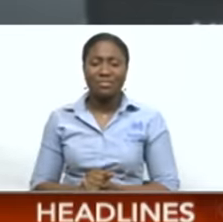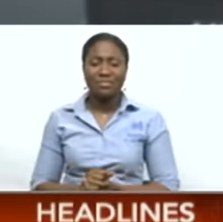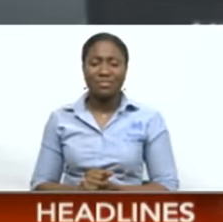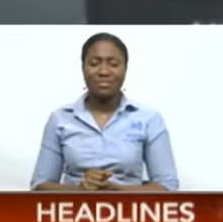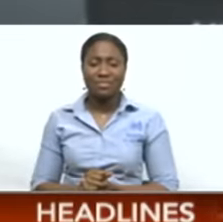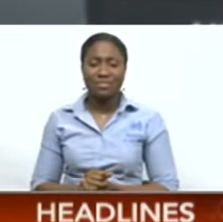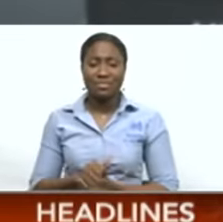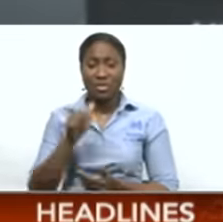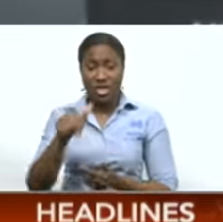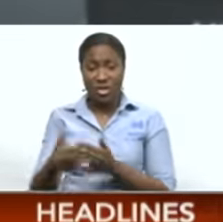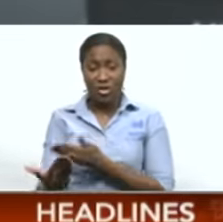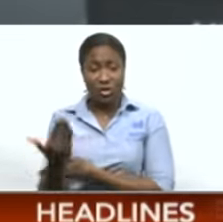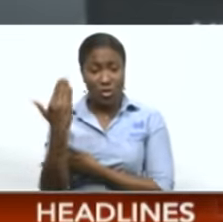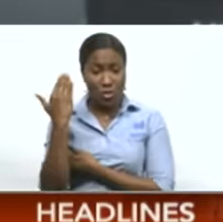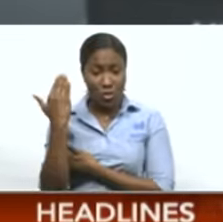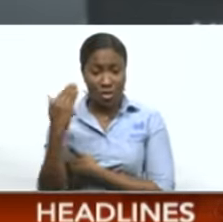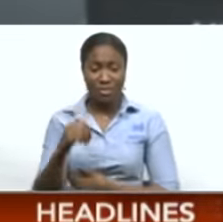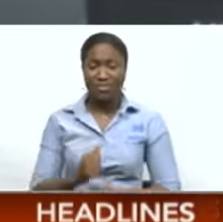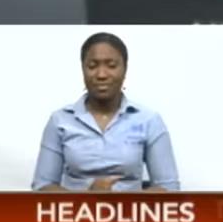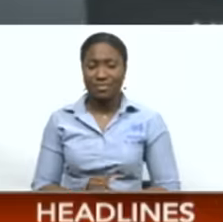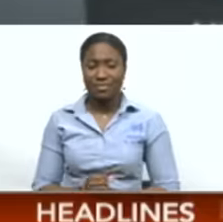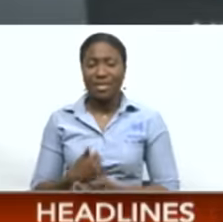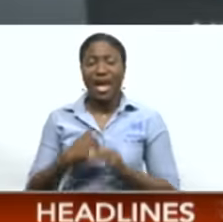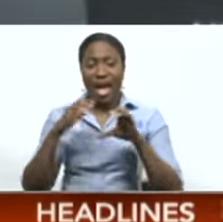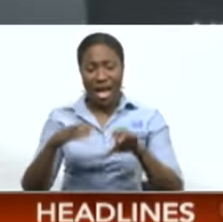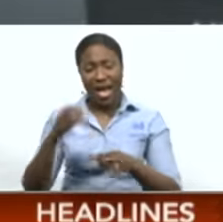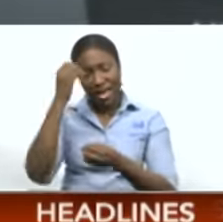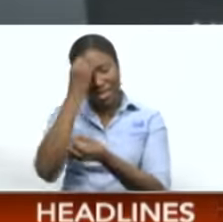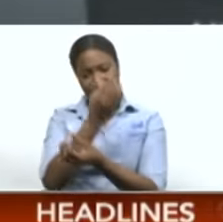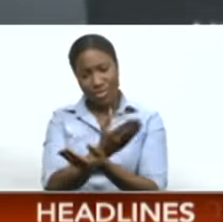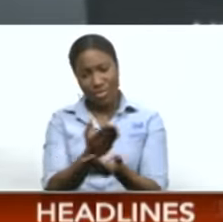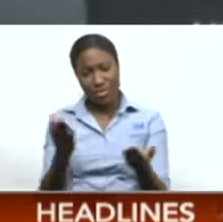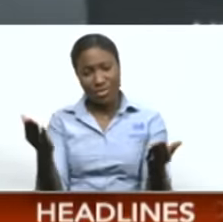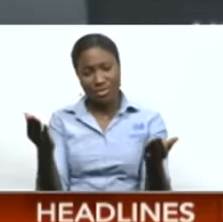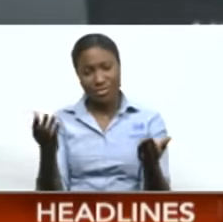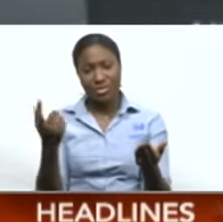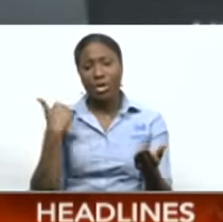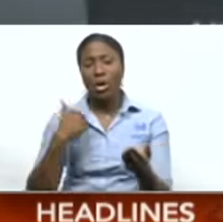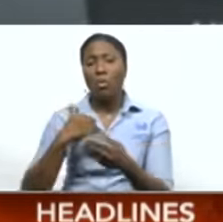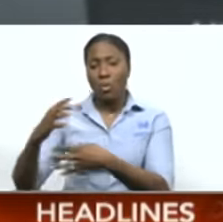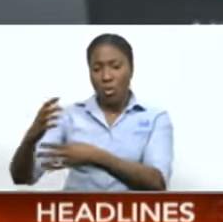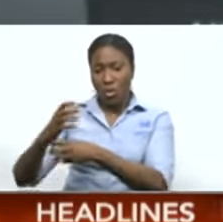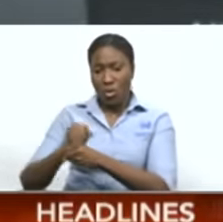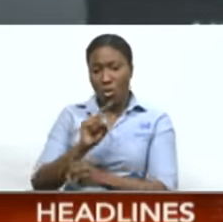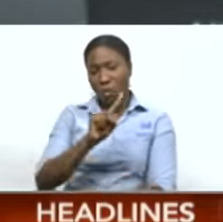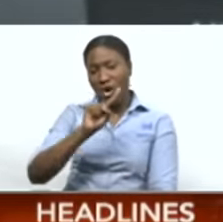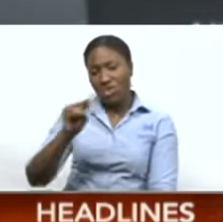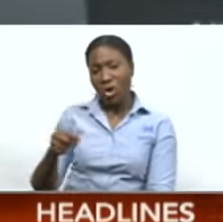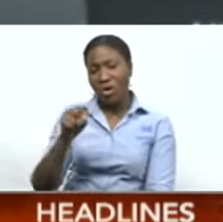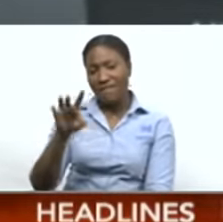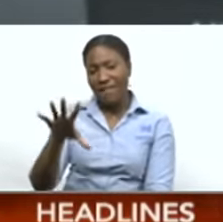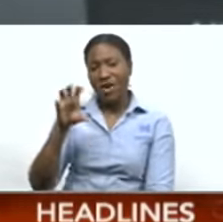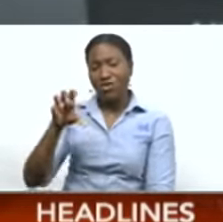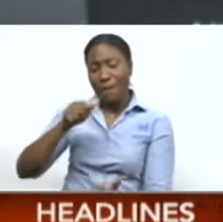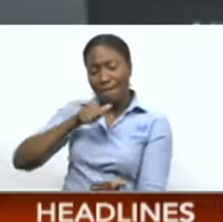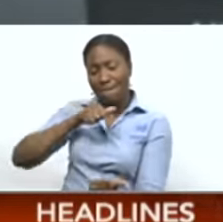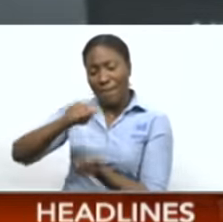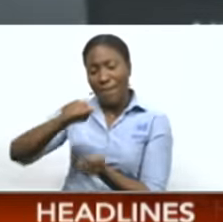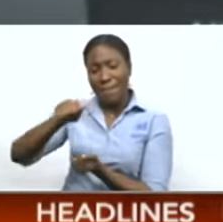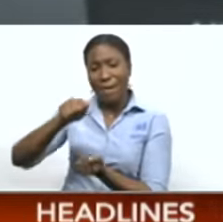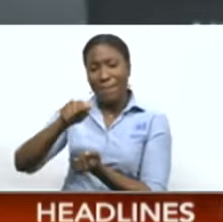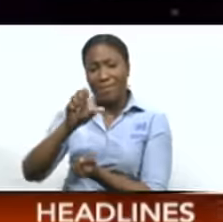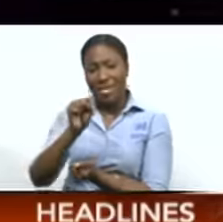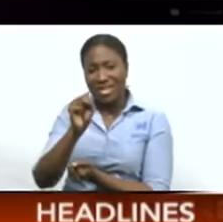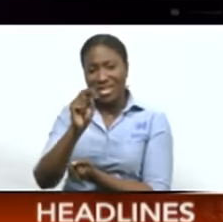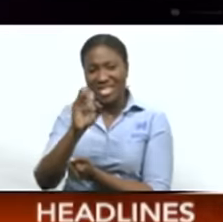This morning, member, I'm happy to report that we have received 1,500 packs of the snail